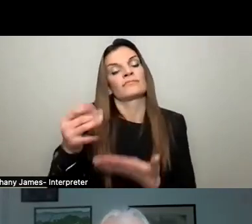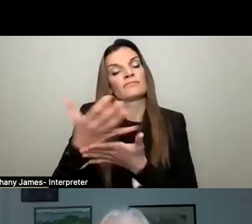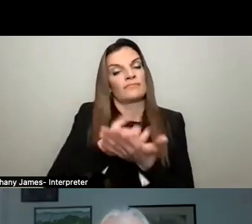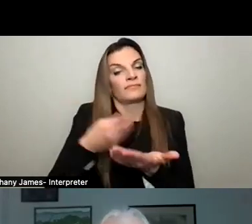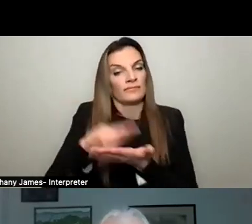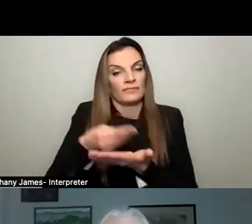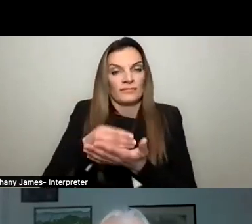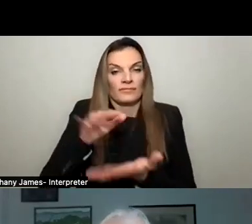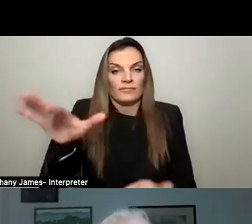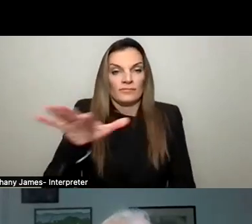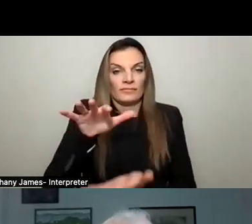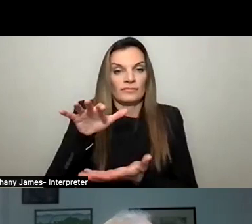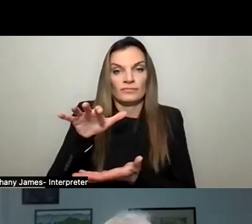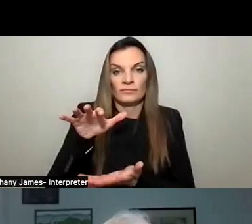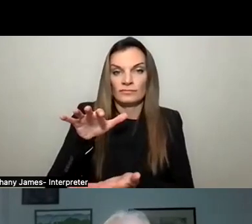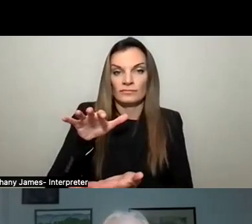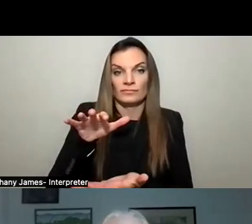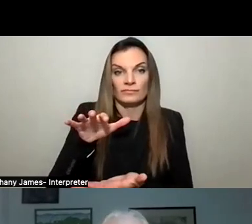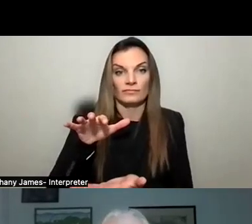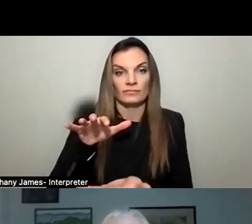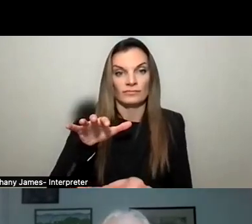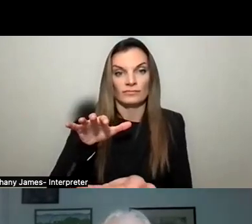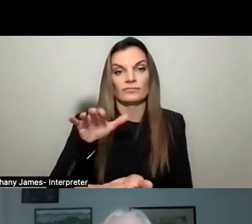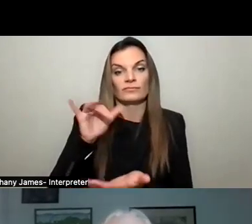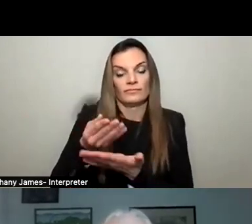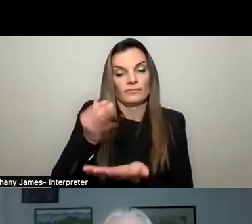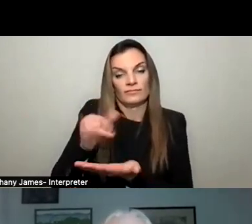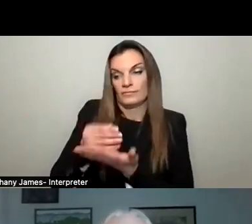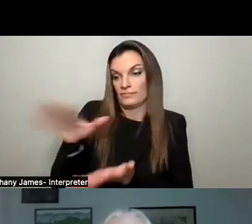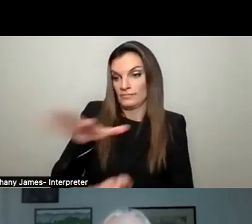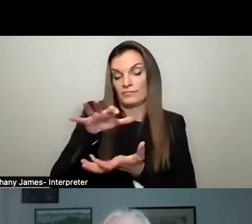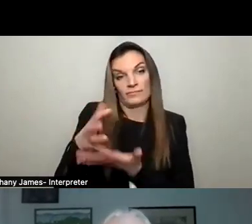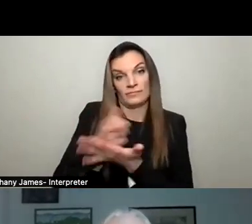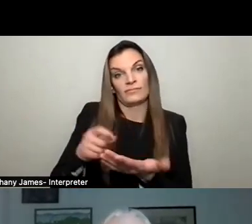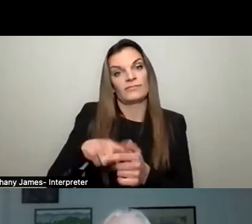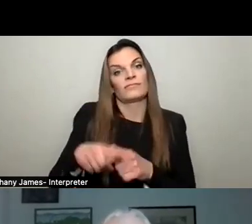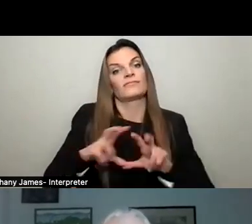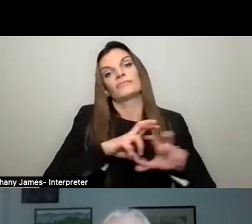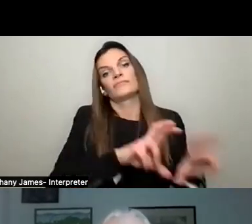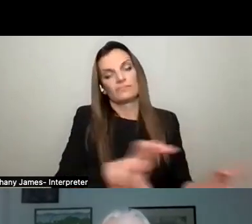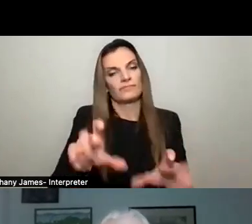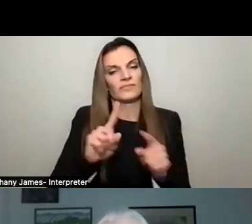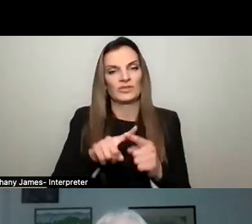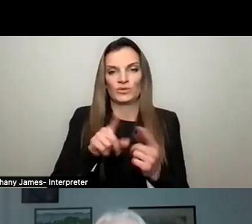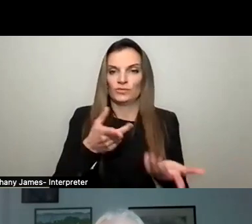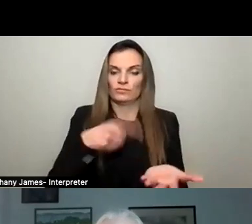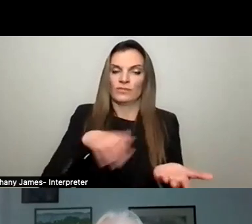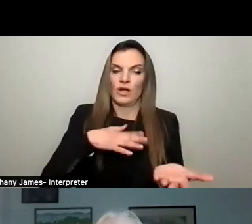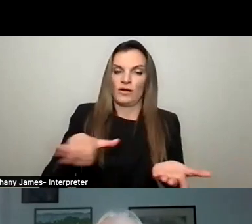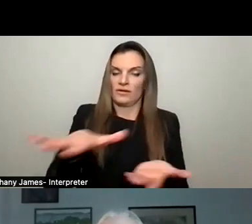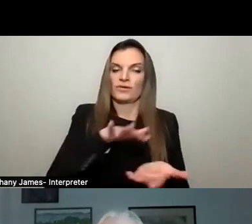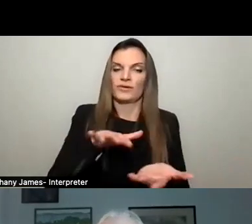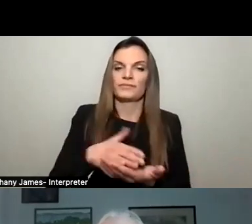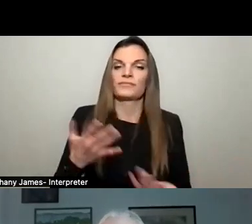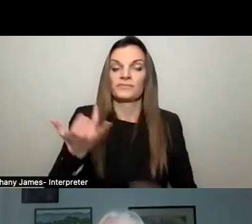reinvest it into our community and our development of our economic situation. Thank you. Okay. We've now reached